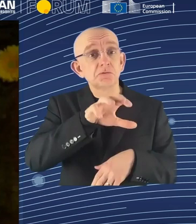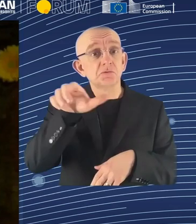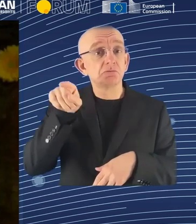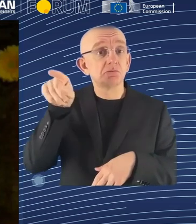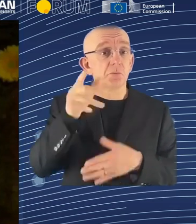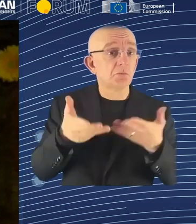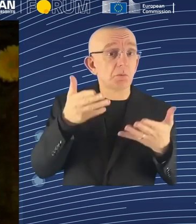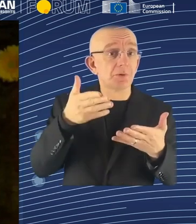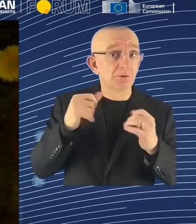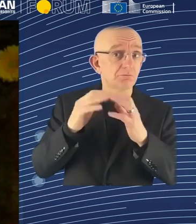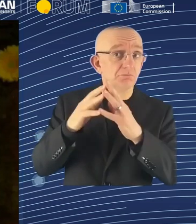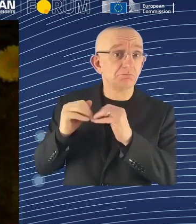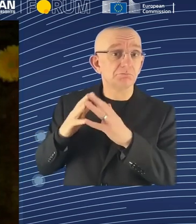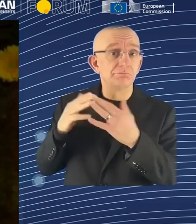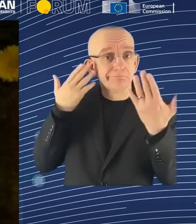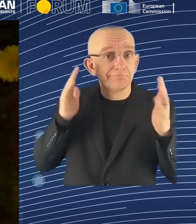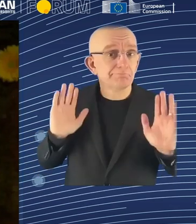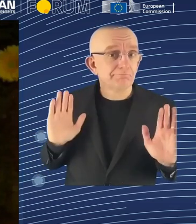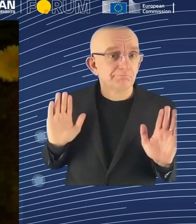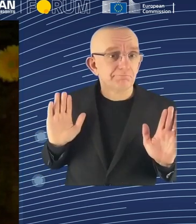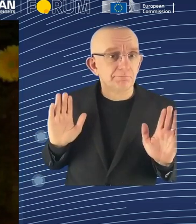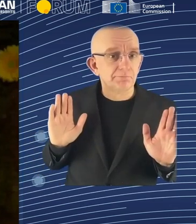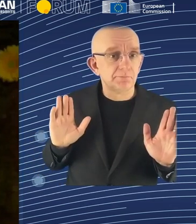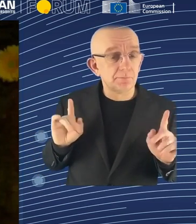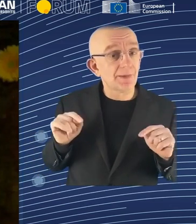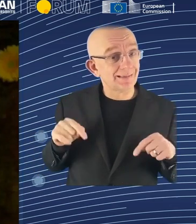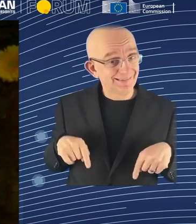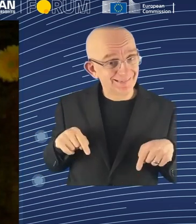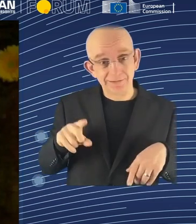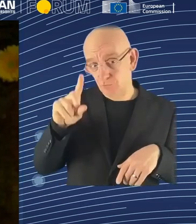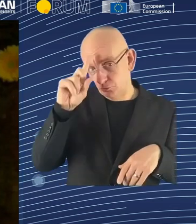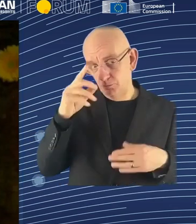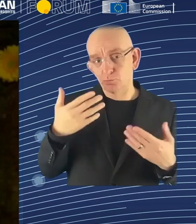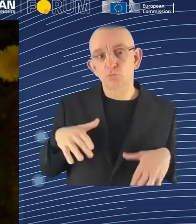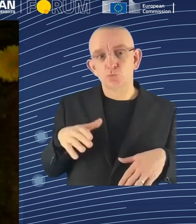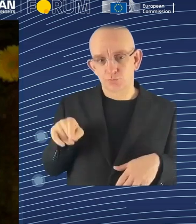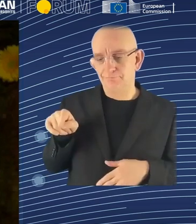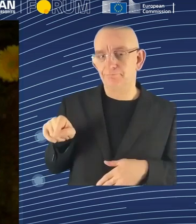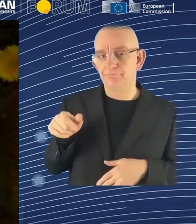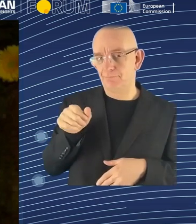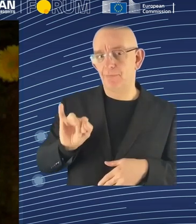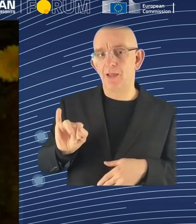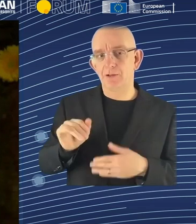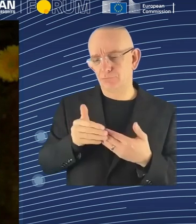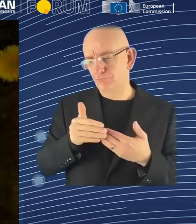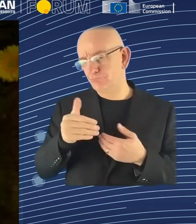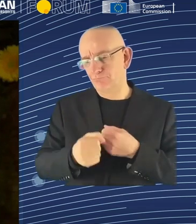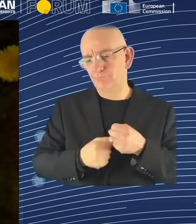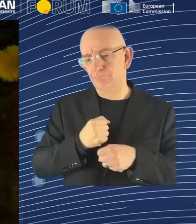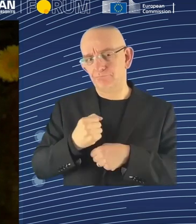use AI, I think in the next years, we will increase it step by step.